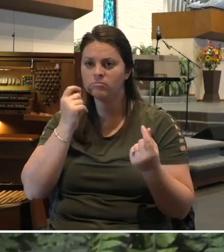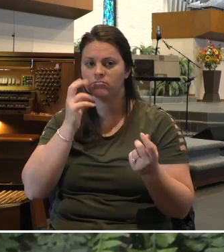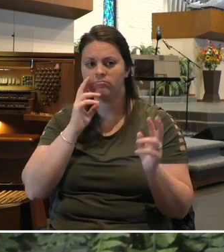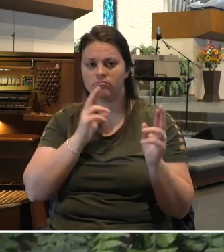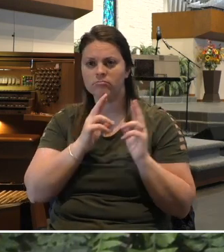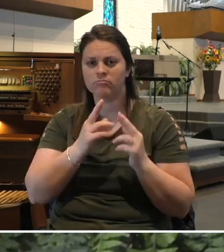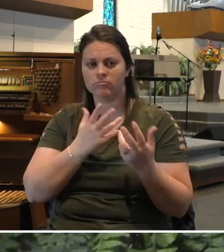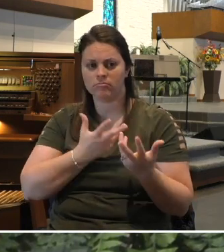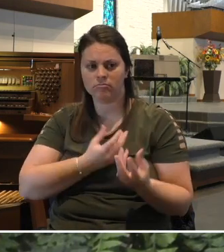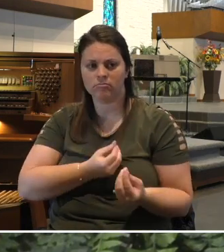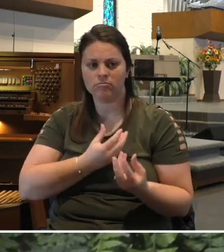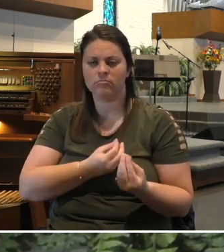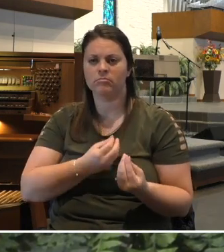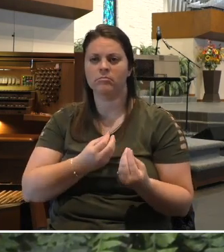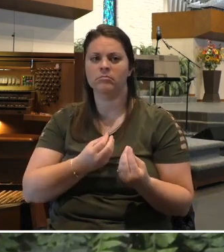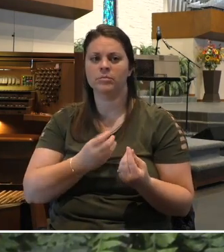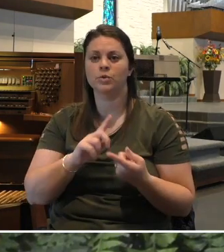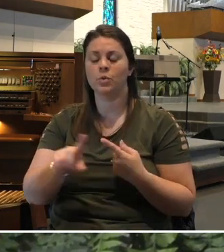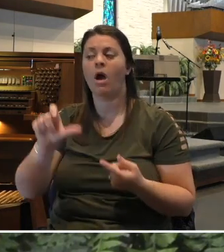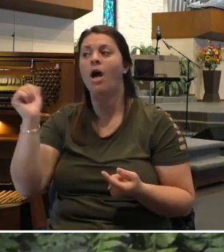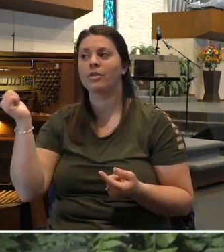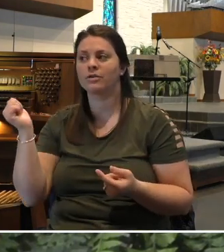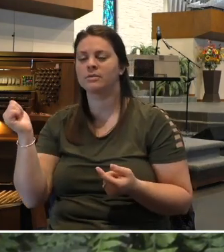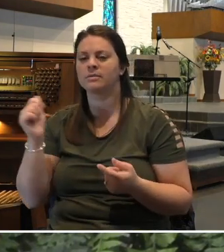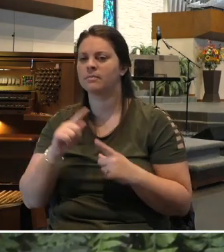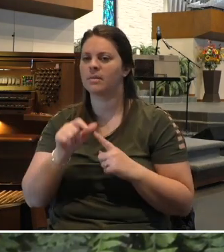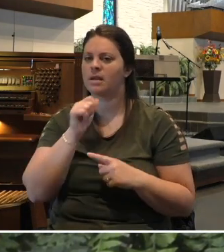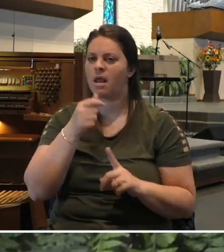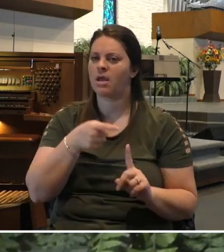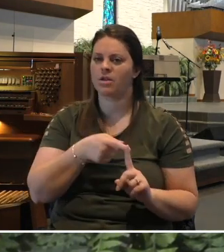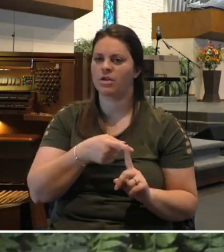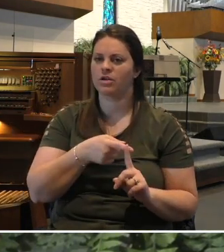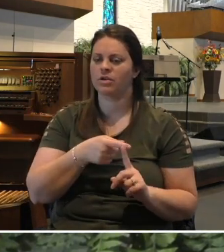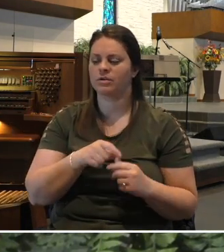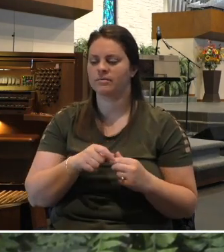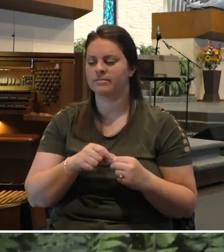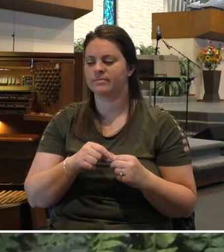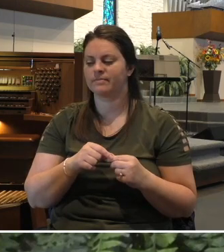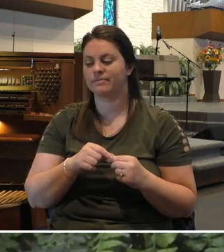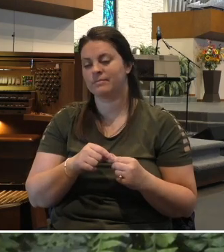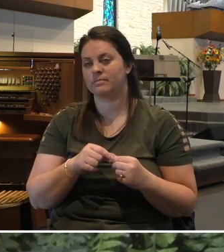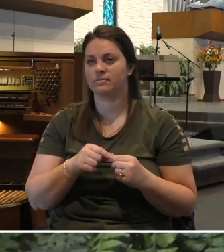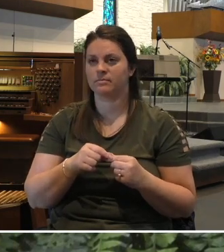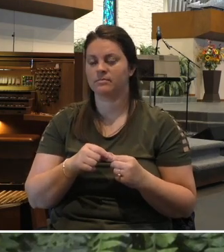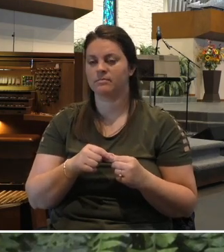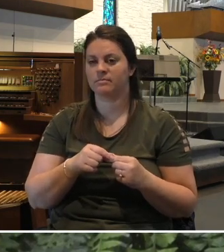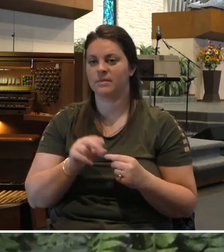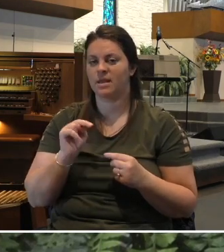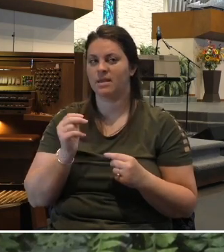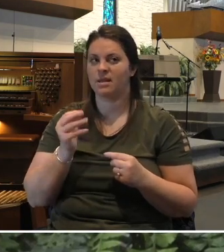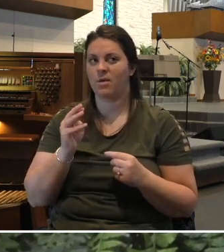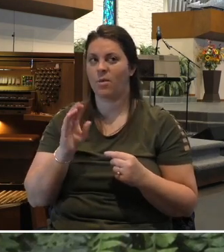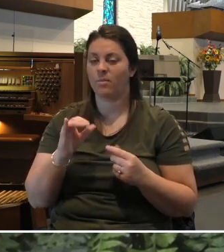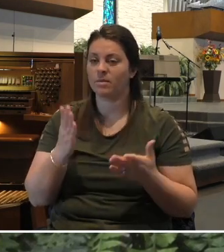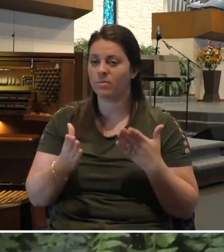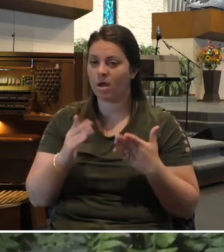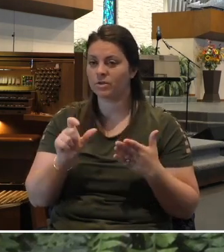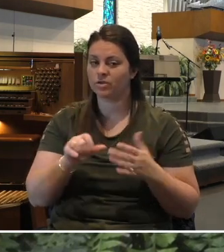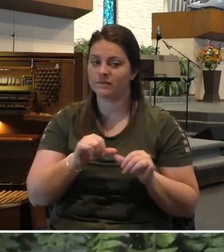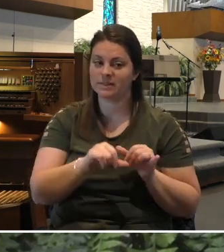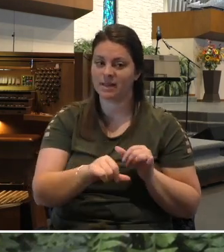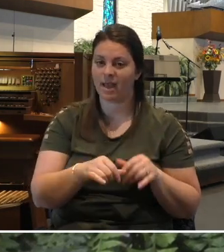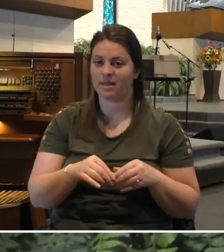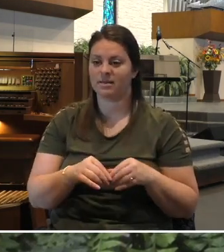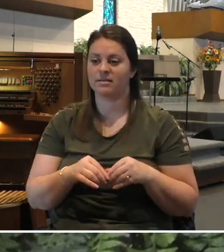She probably should have stayed in Moab. She'd been there 10 years. That's where her daughter-in-laws